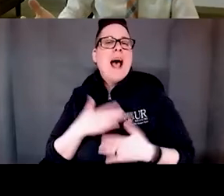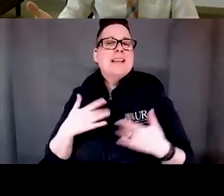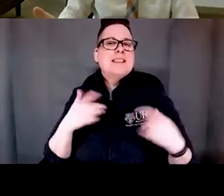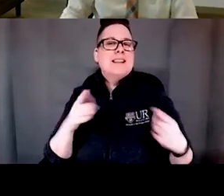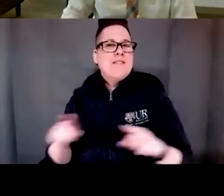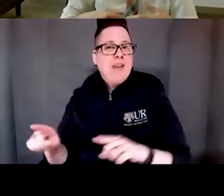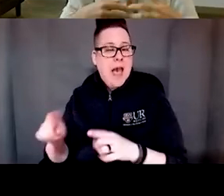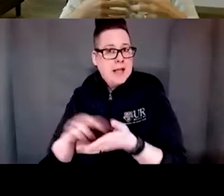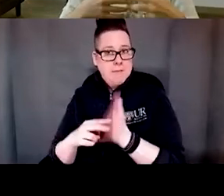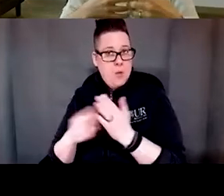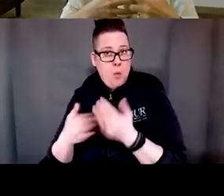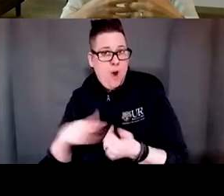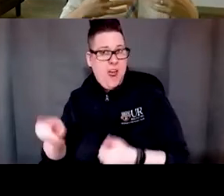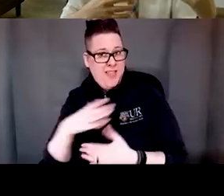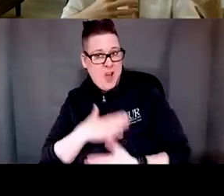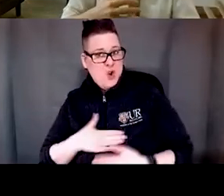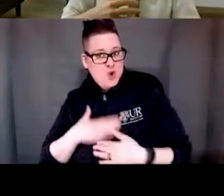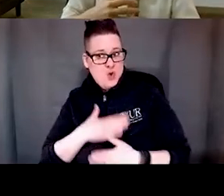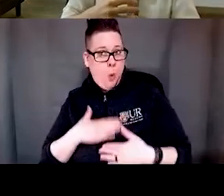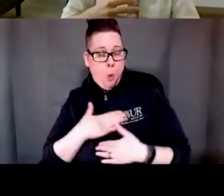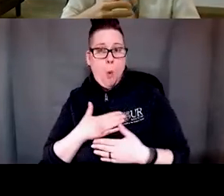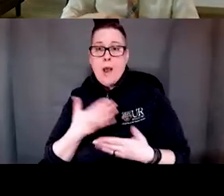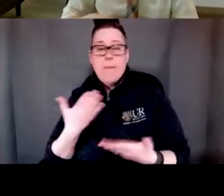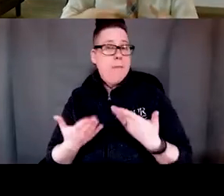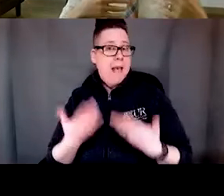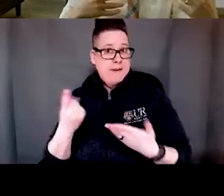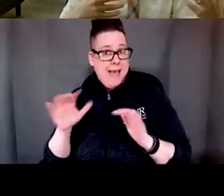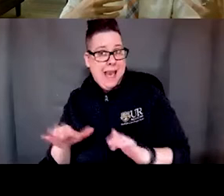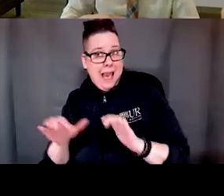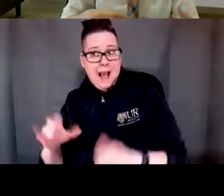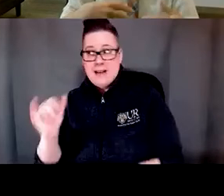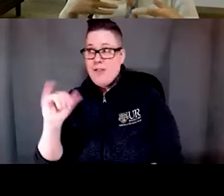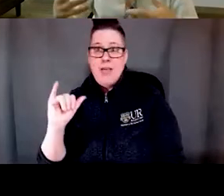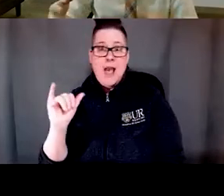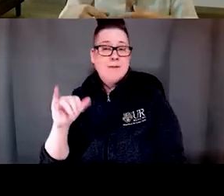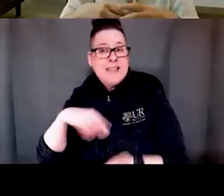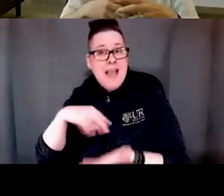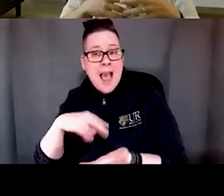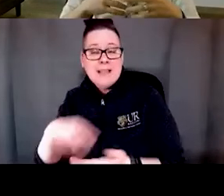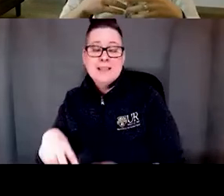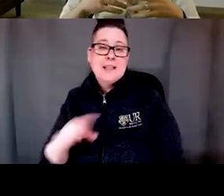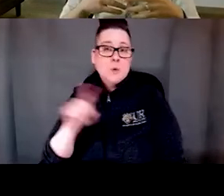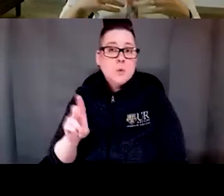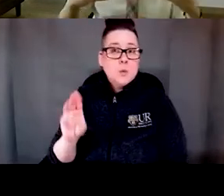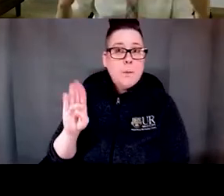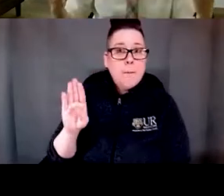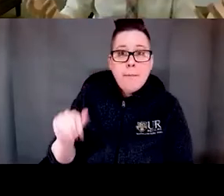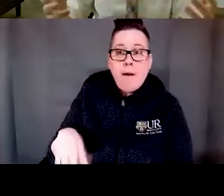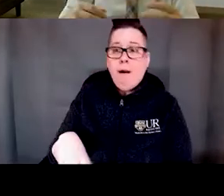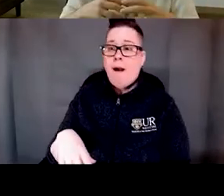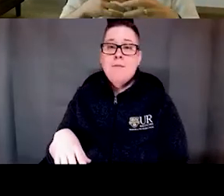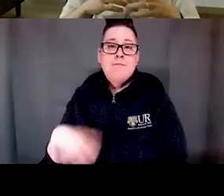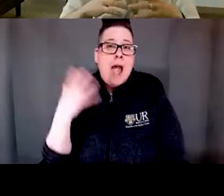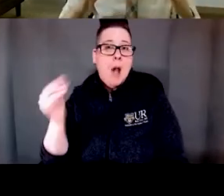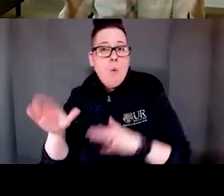person, that the participant enjoys. It could be something active, such as dancing, doing Zumba, going out for